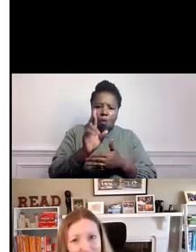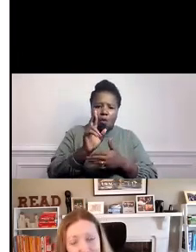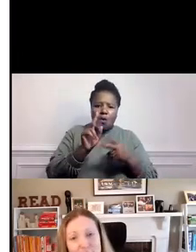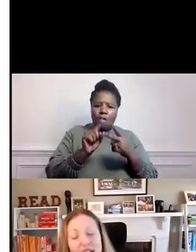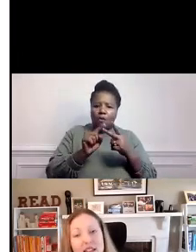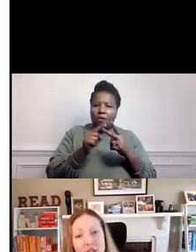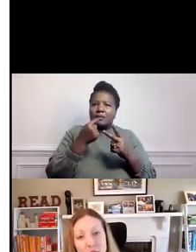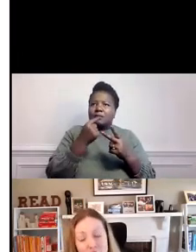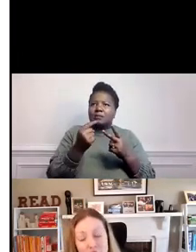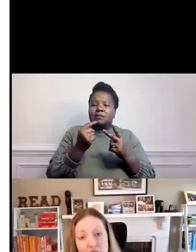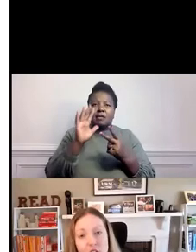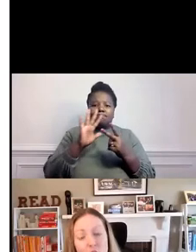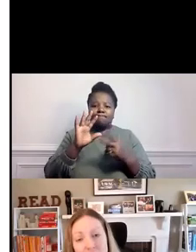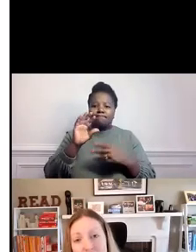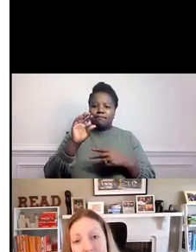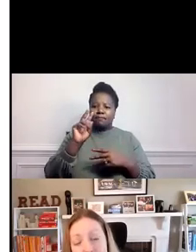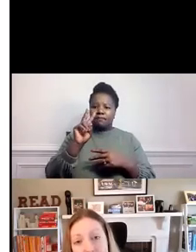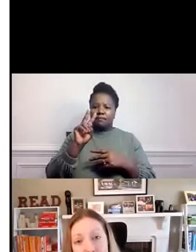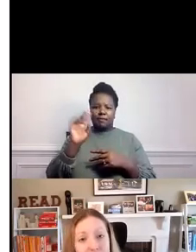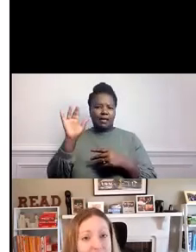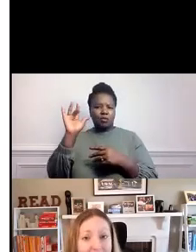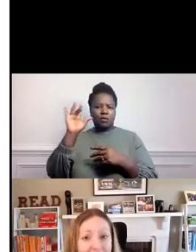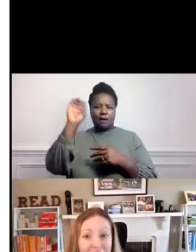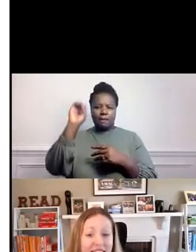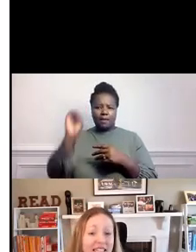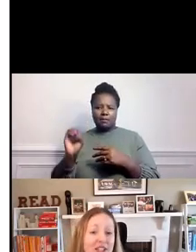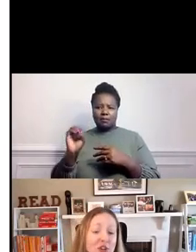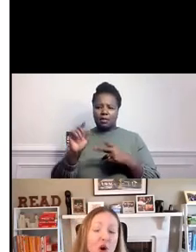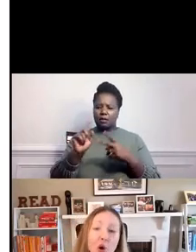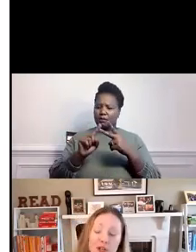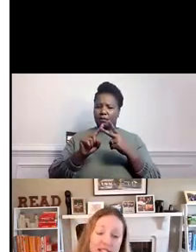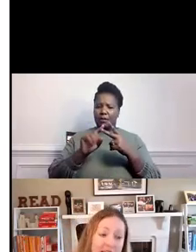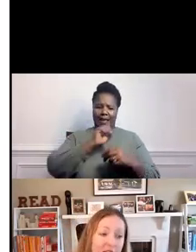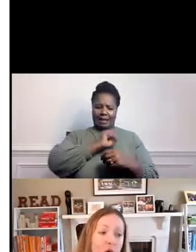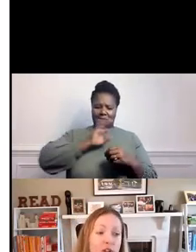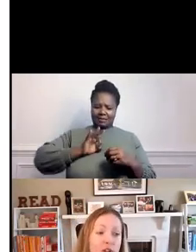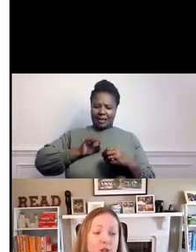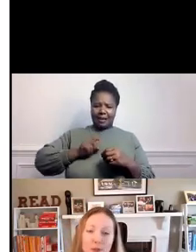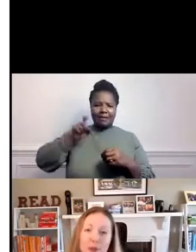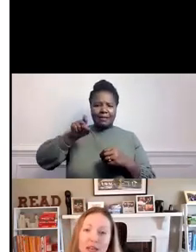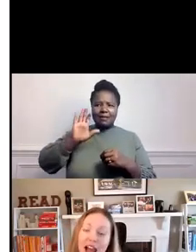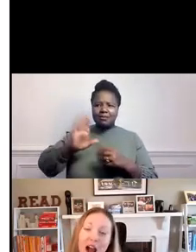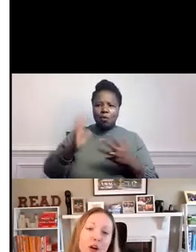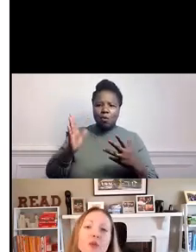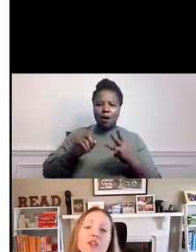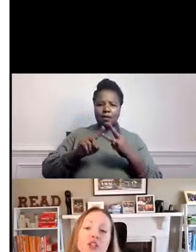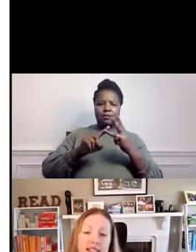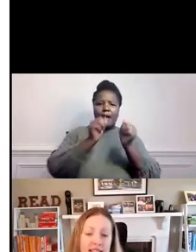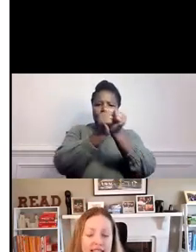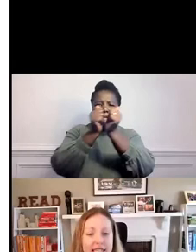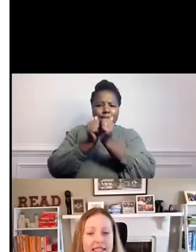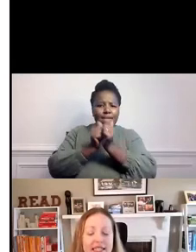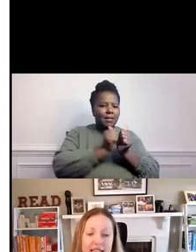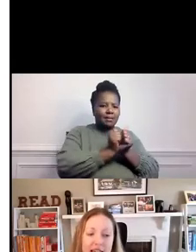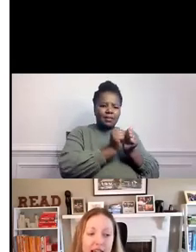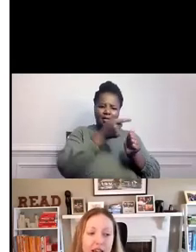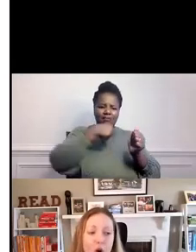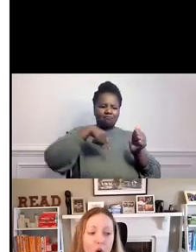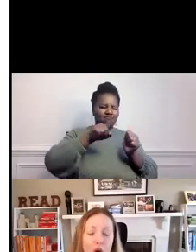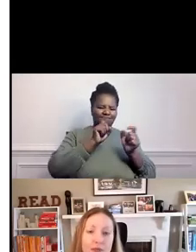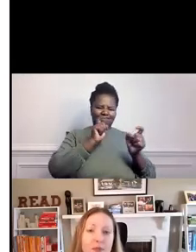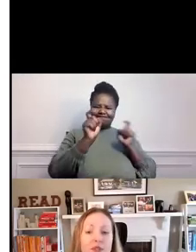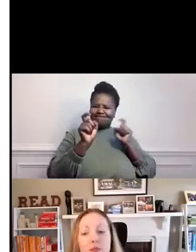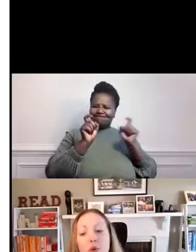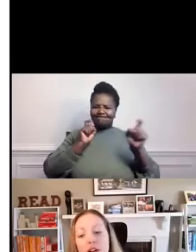around 25% of you mentioned, or thinking about your staffing needs or stakeholders. But how are you adjusting these to